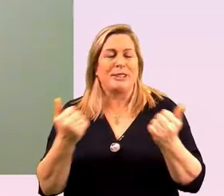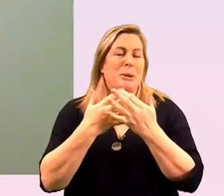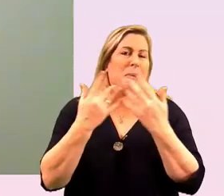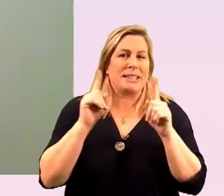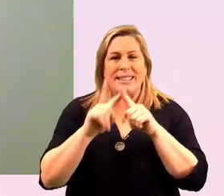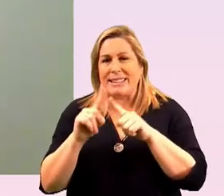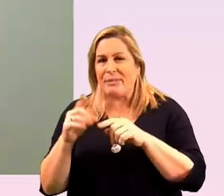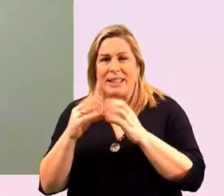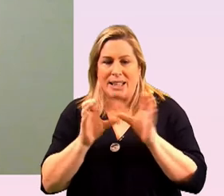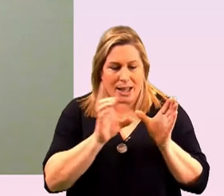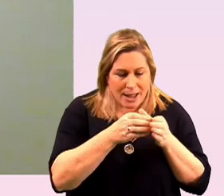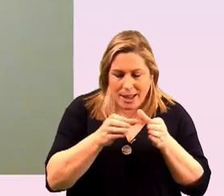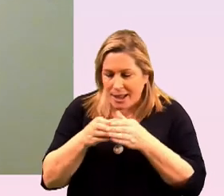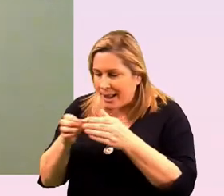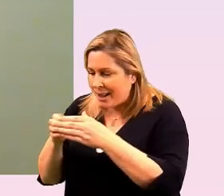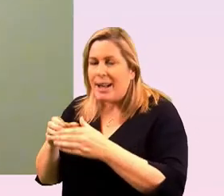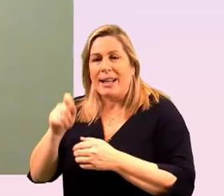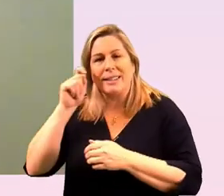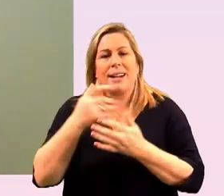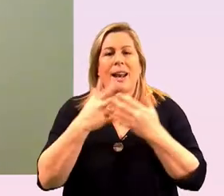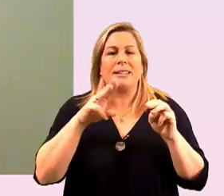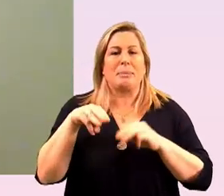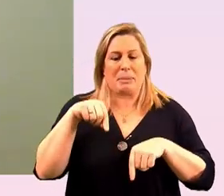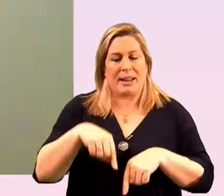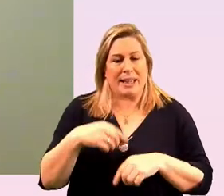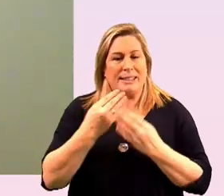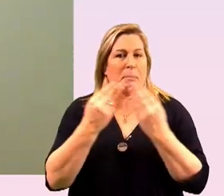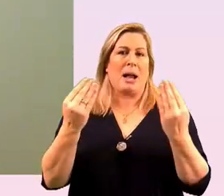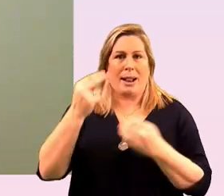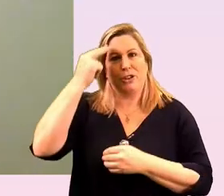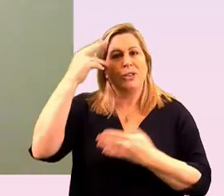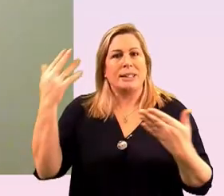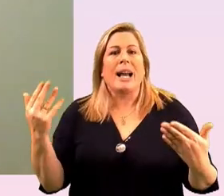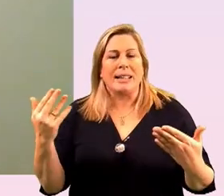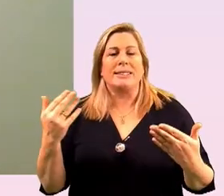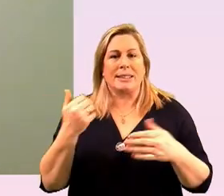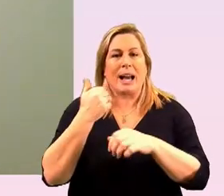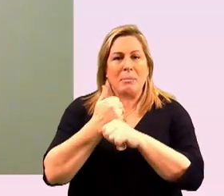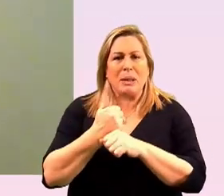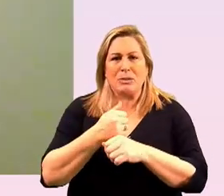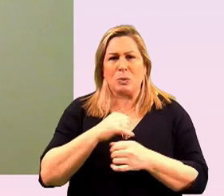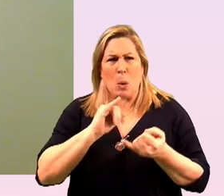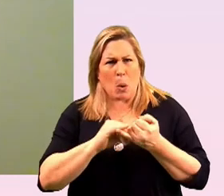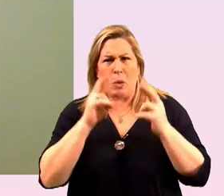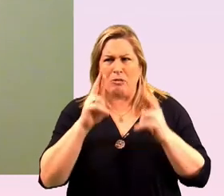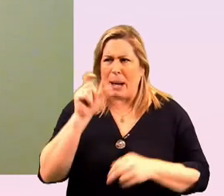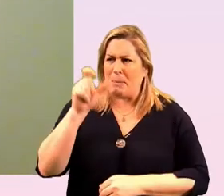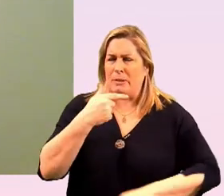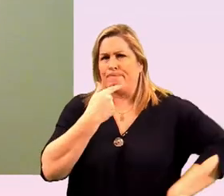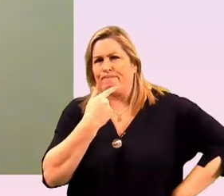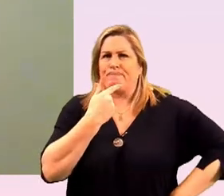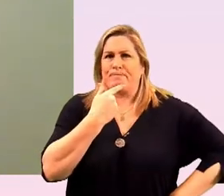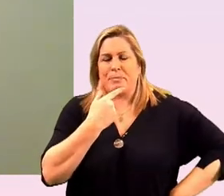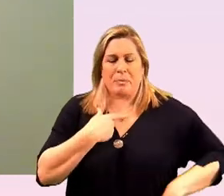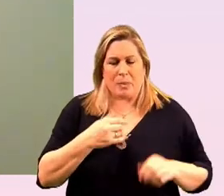silos and i think a lot of people on this call will and panel will understand of the lack of clarity of who's the right person to contact so